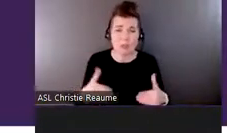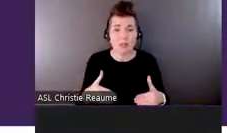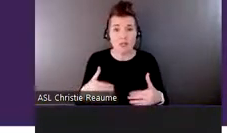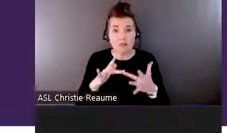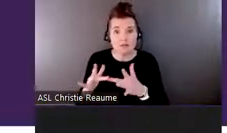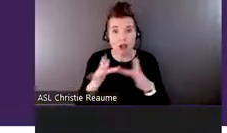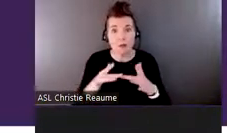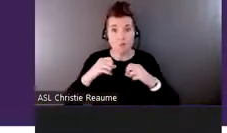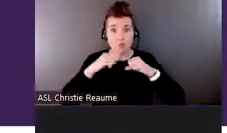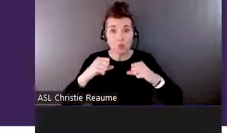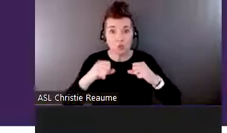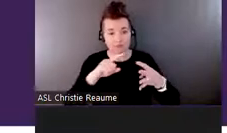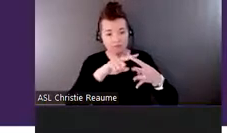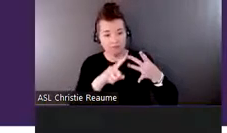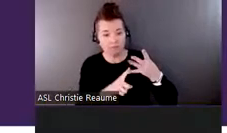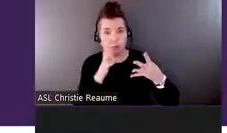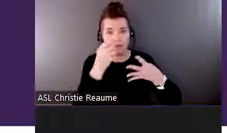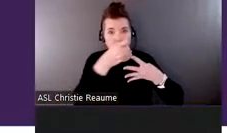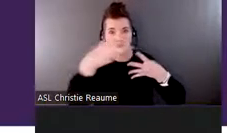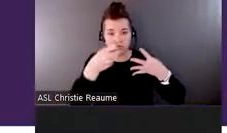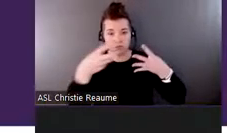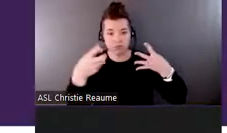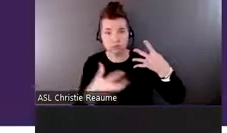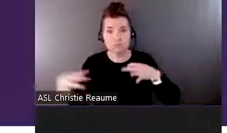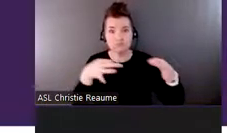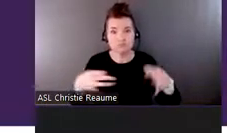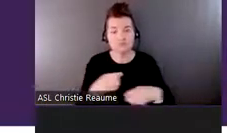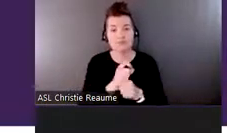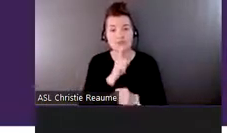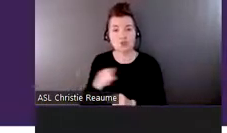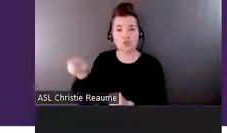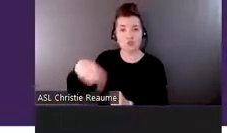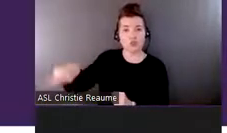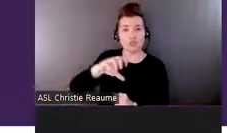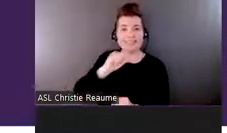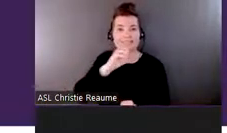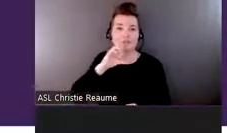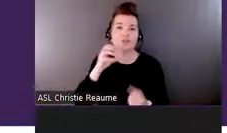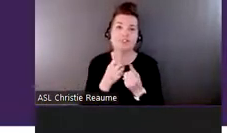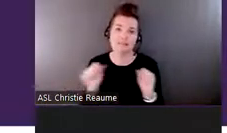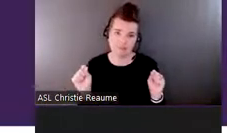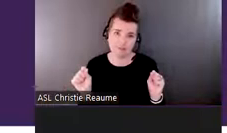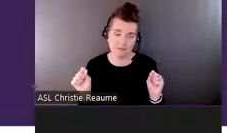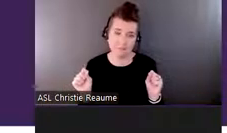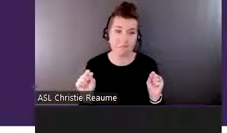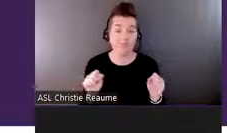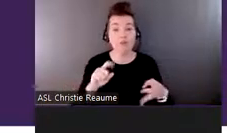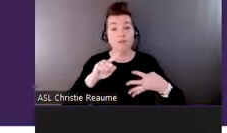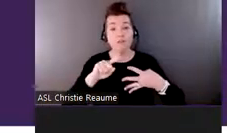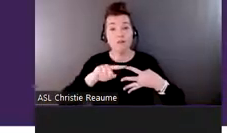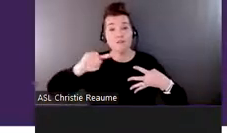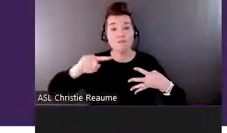about today to ensure that seniors are safe. So I'd just like to introduce our first speaker,